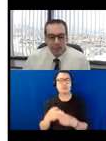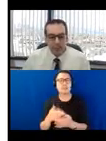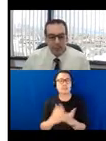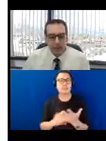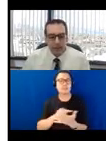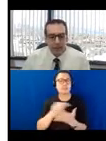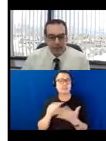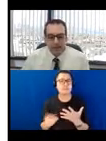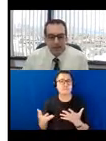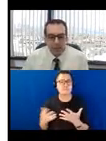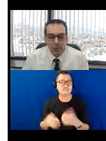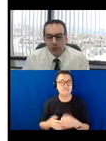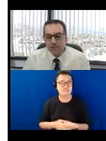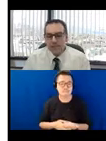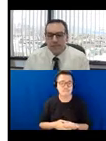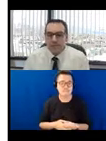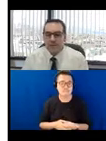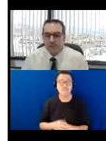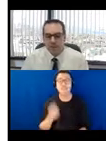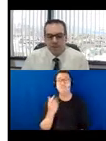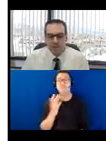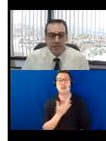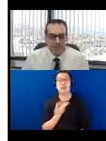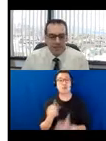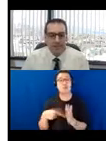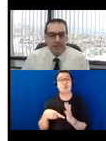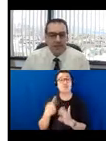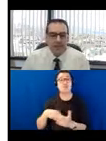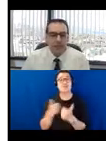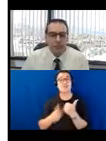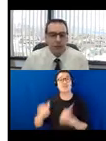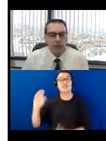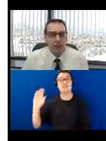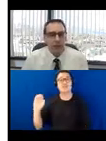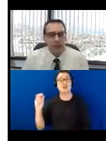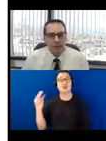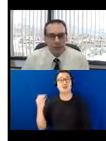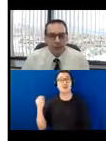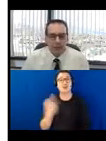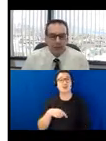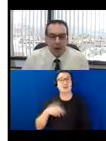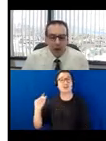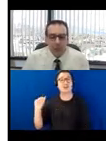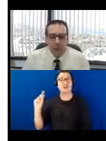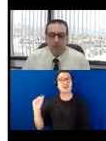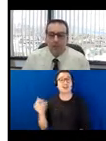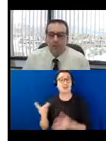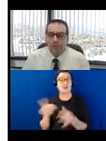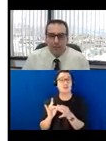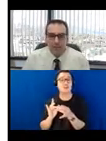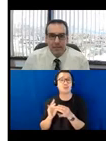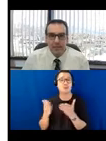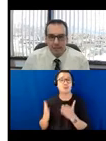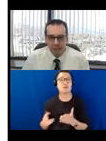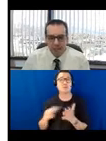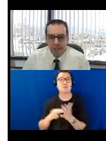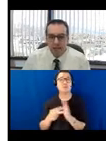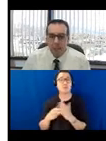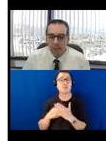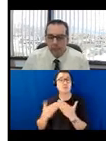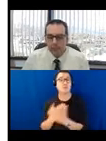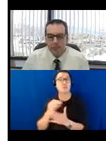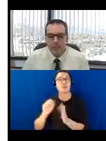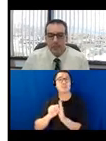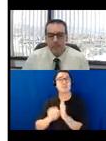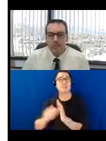are as our role as the executive branches designated ADA coordinator MOD on boards newly designated state ADA